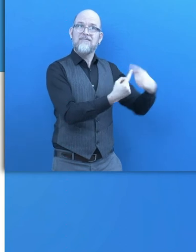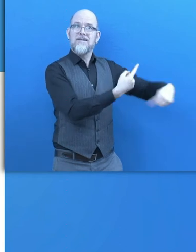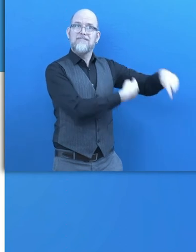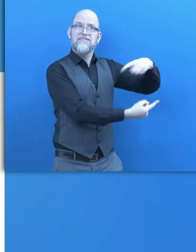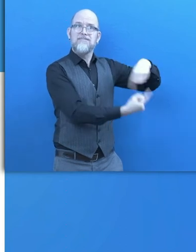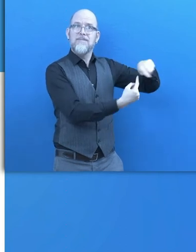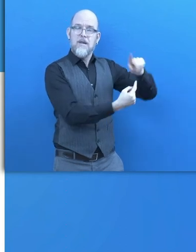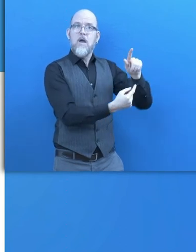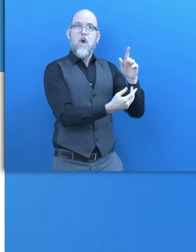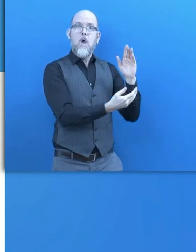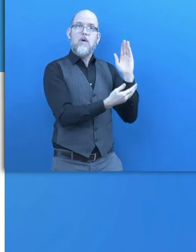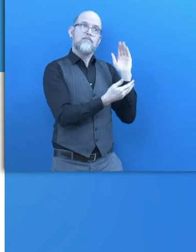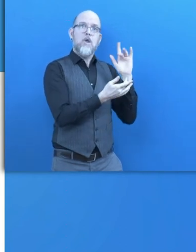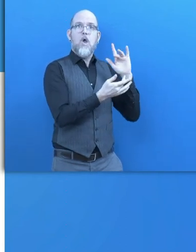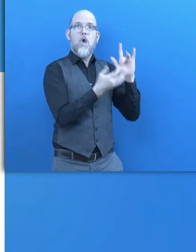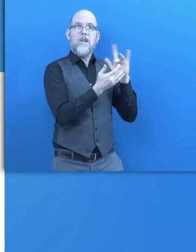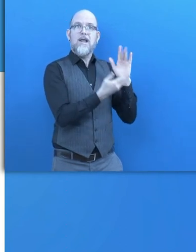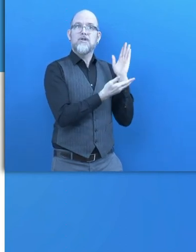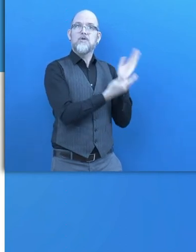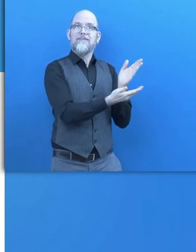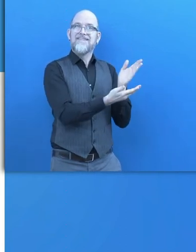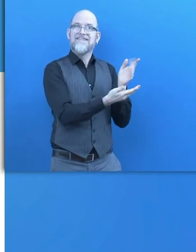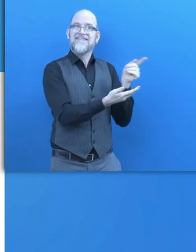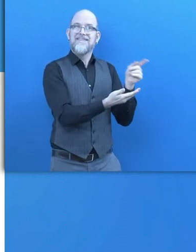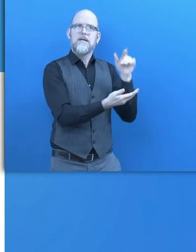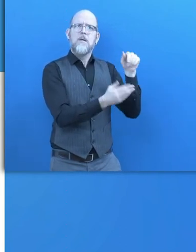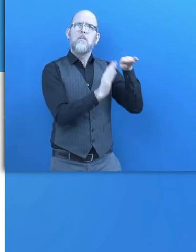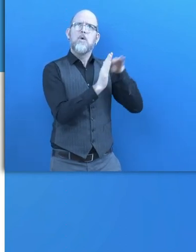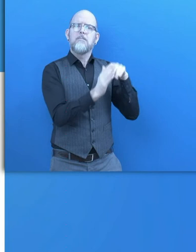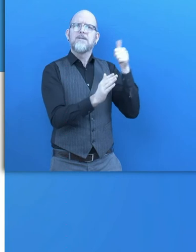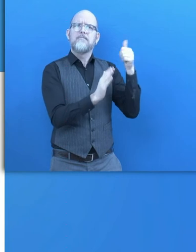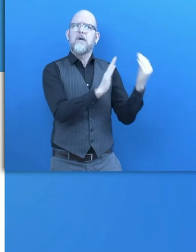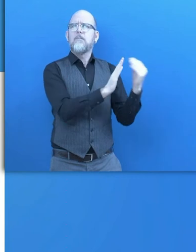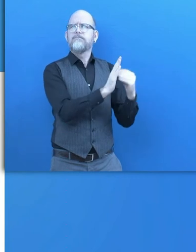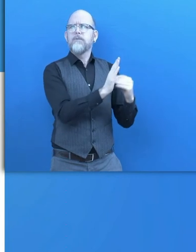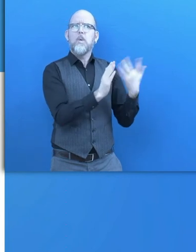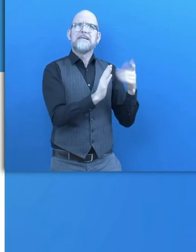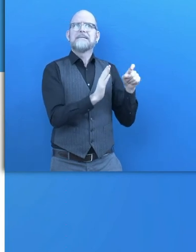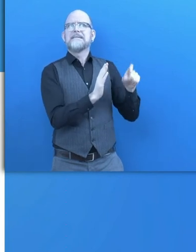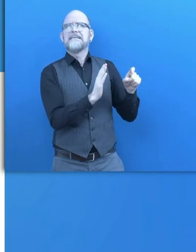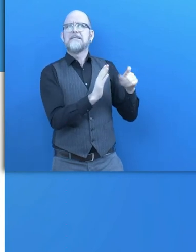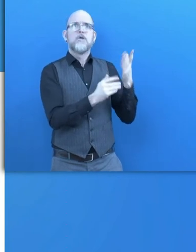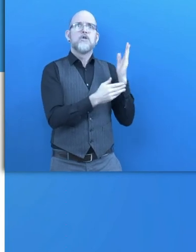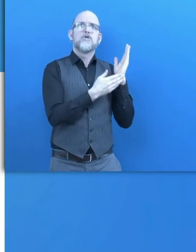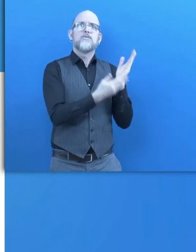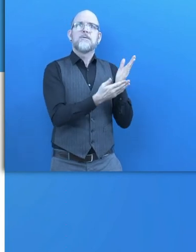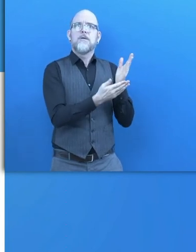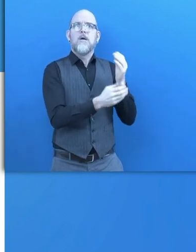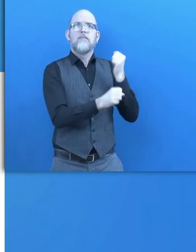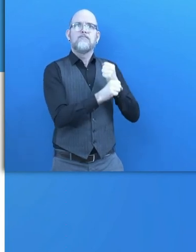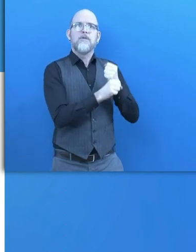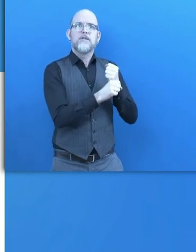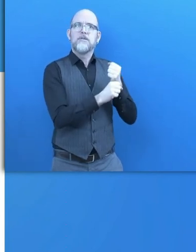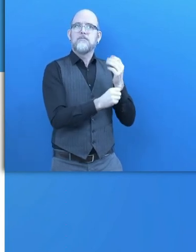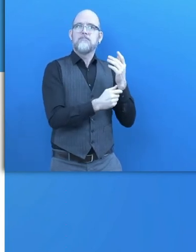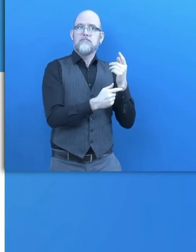complement their programs and other services that they are offering. And this gives them the opportunity